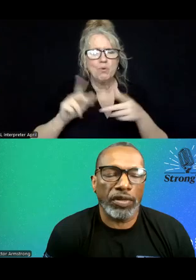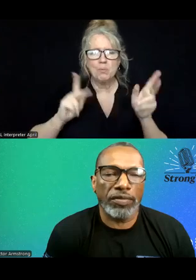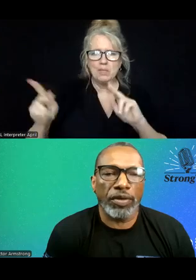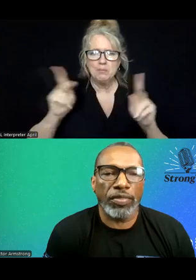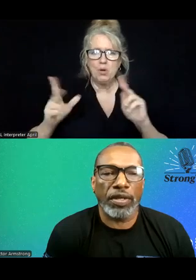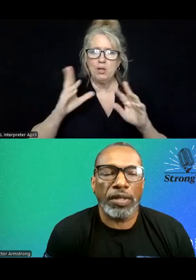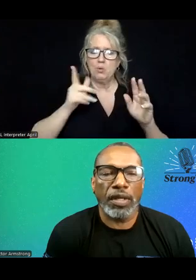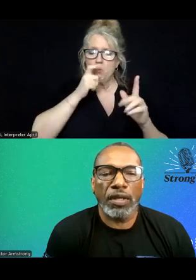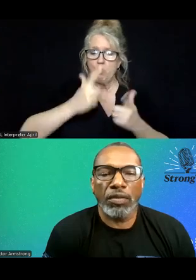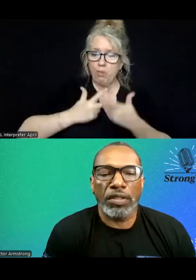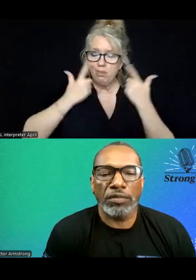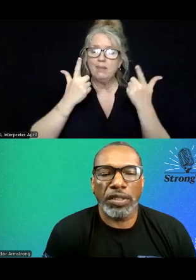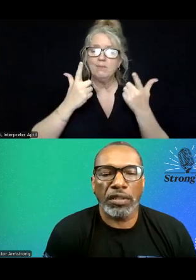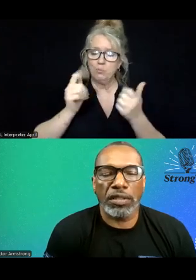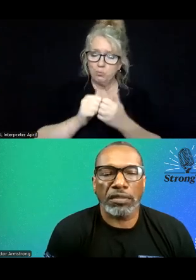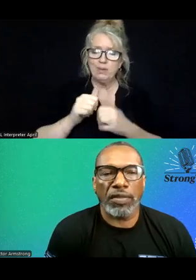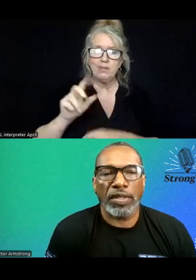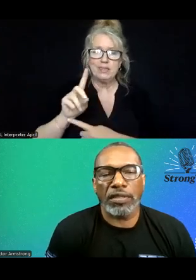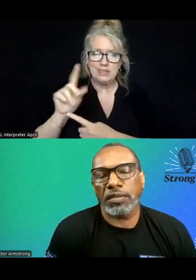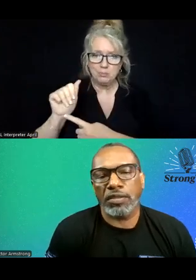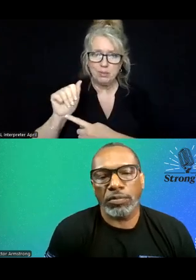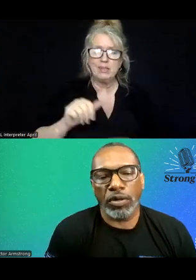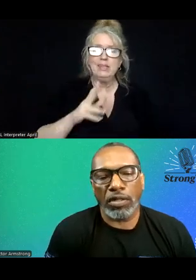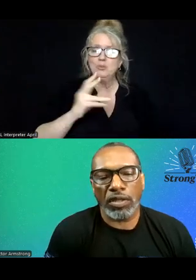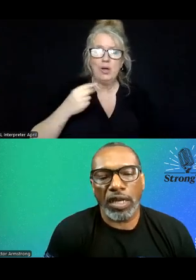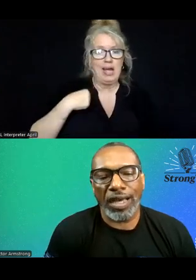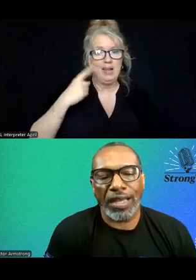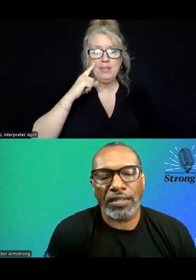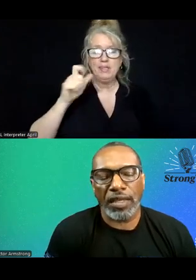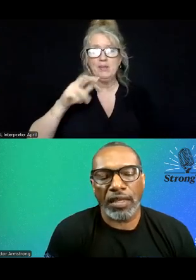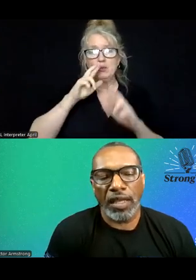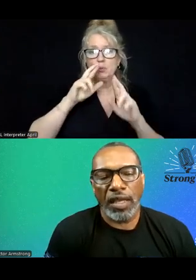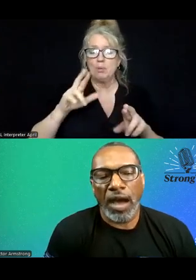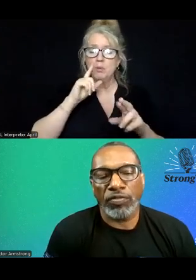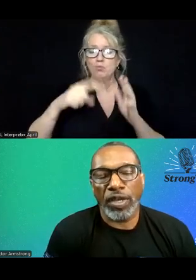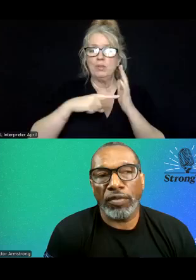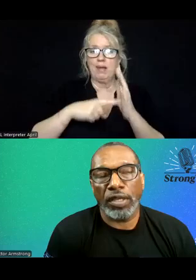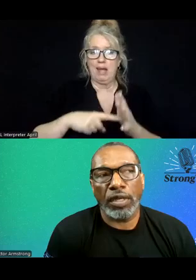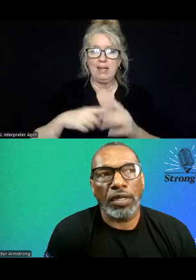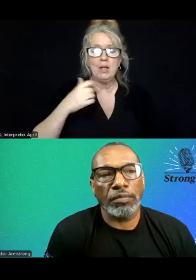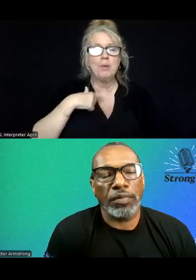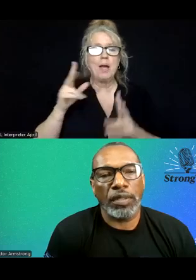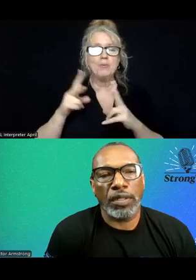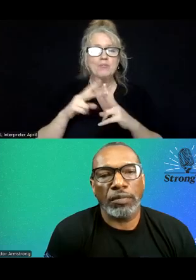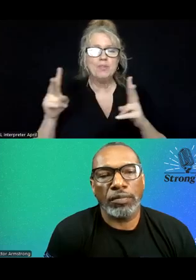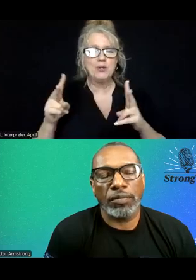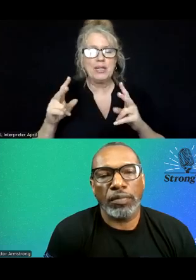particularly people who live with disabilities. so I think this report also highlights that. I was very